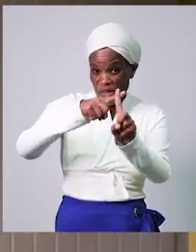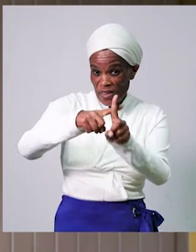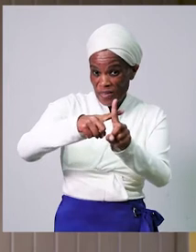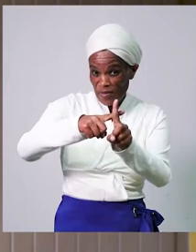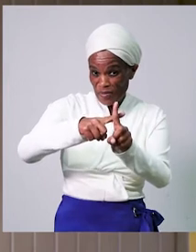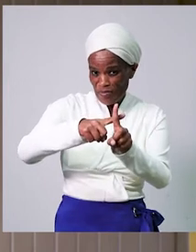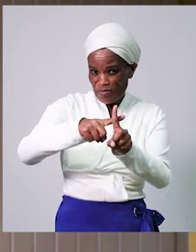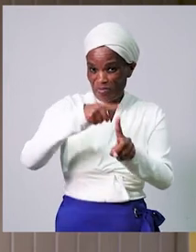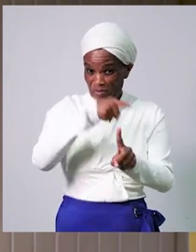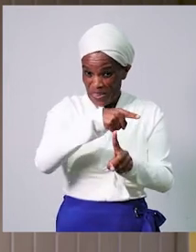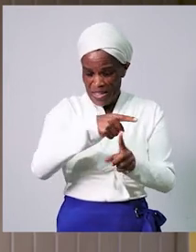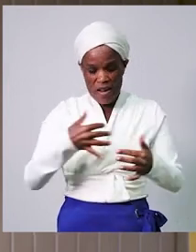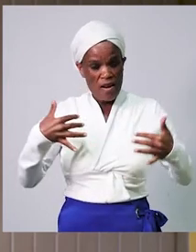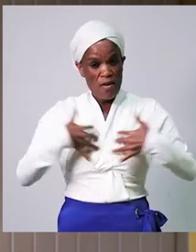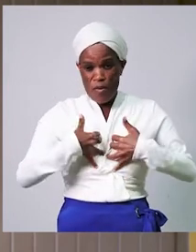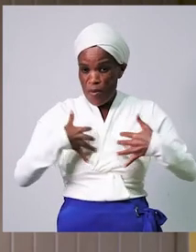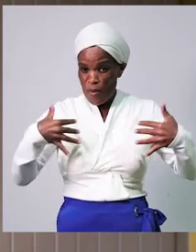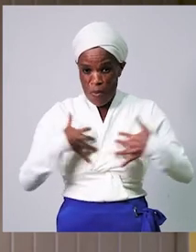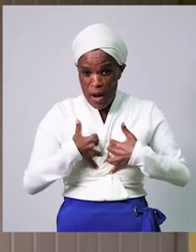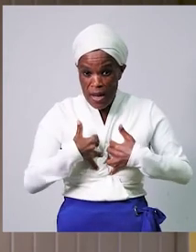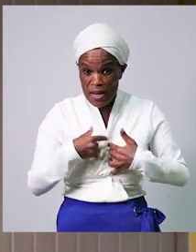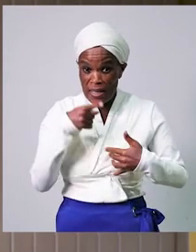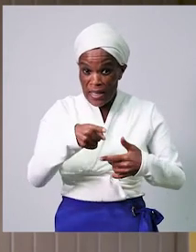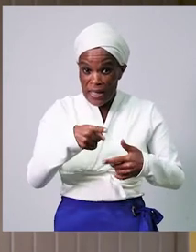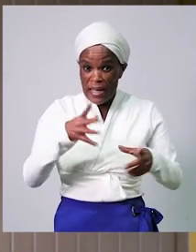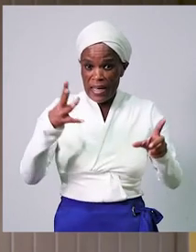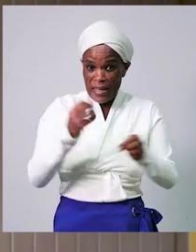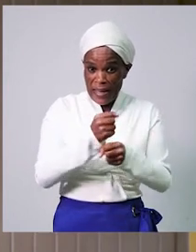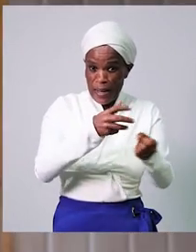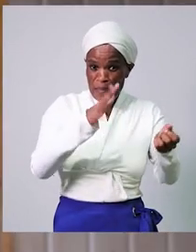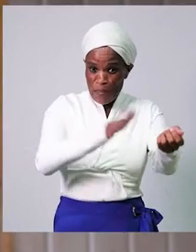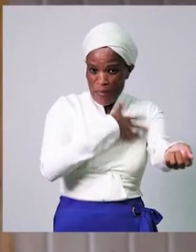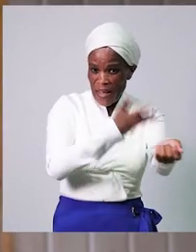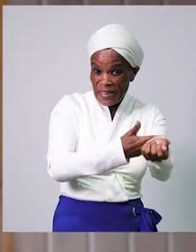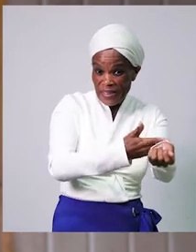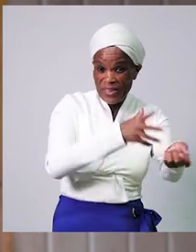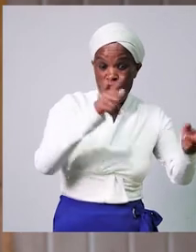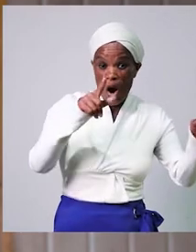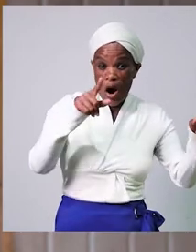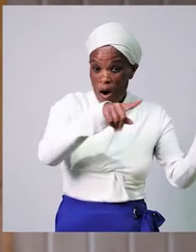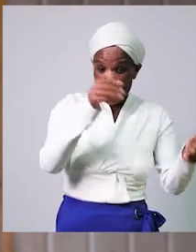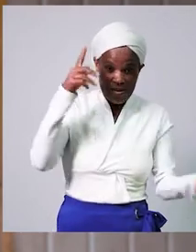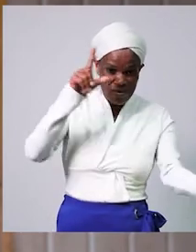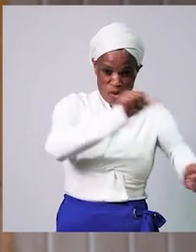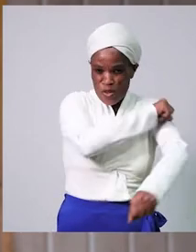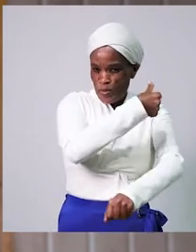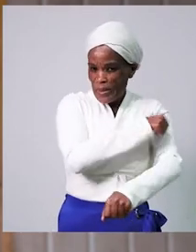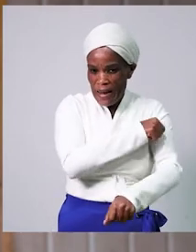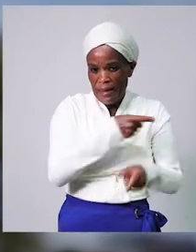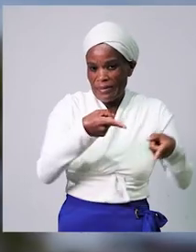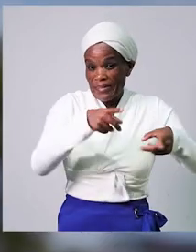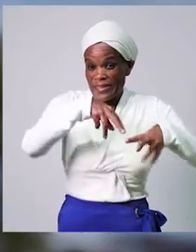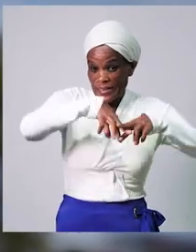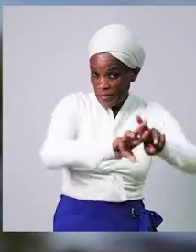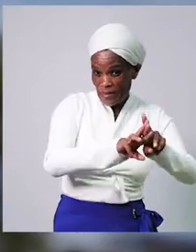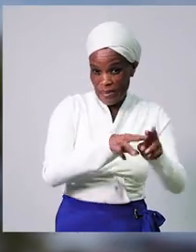He was sick to get bed in the hospital and we were convinced that he was to die.